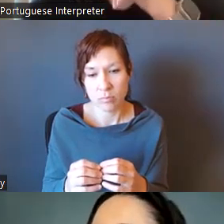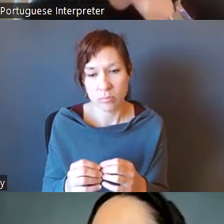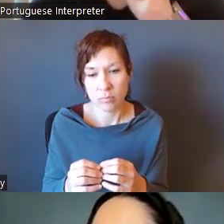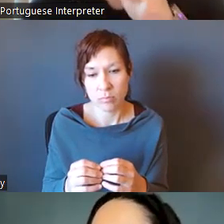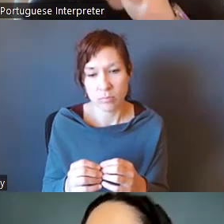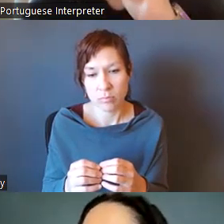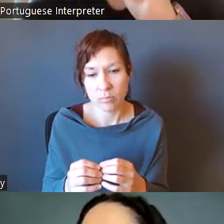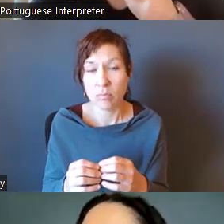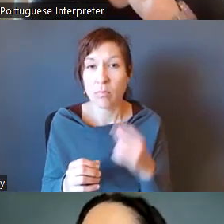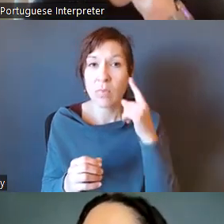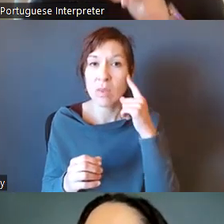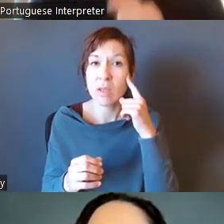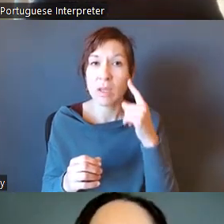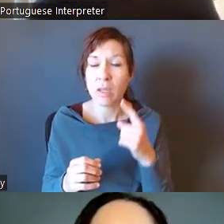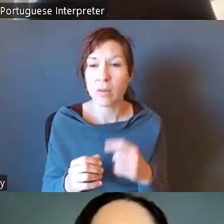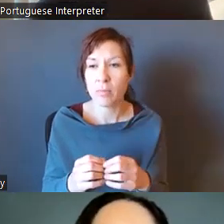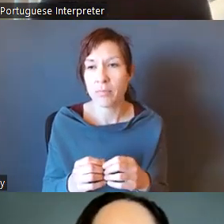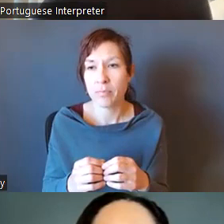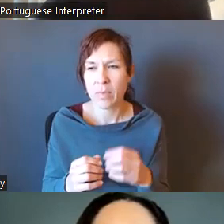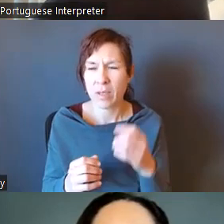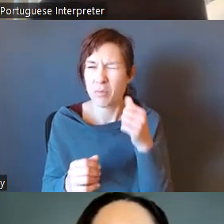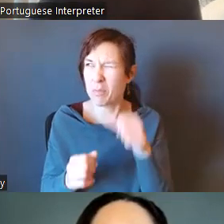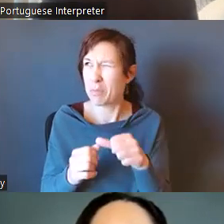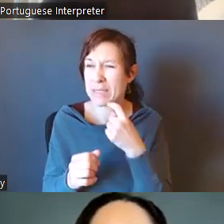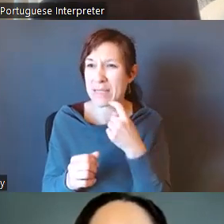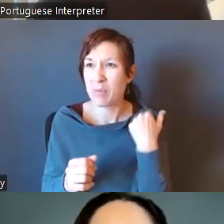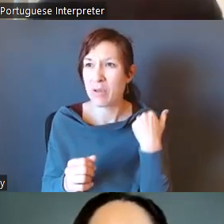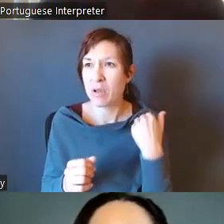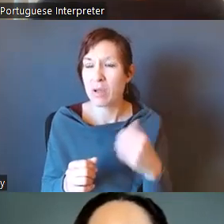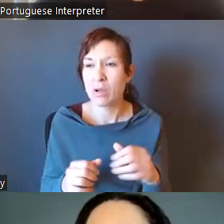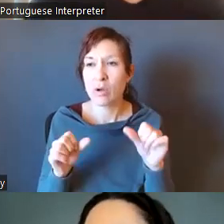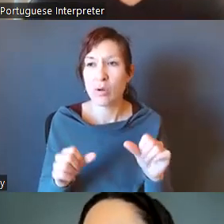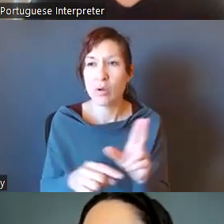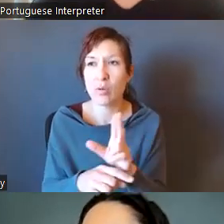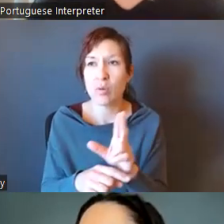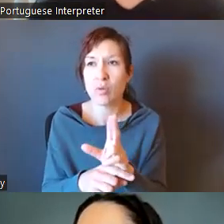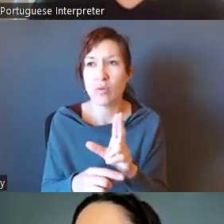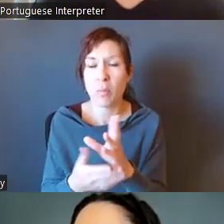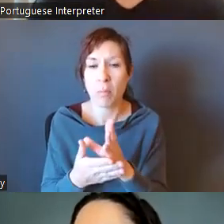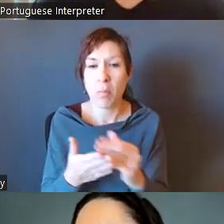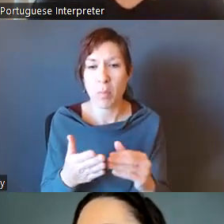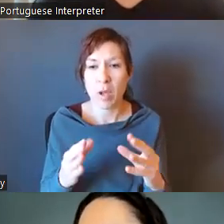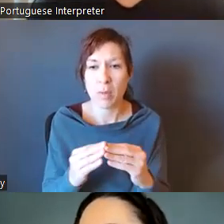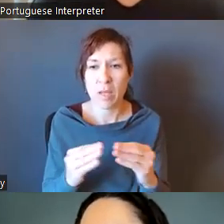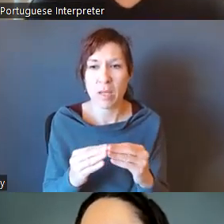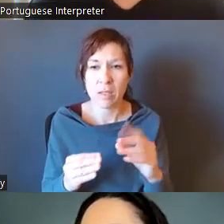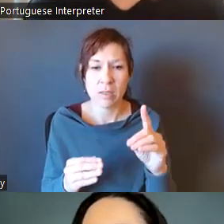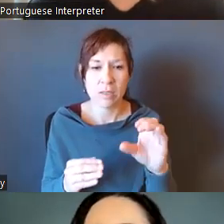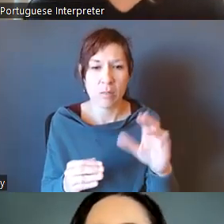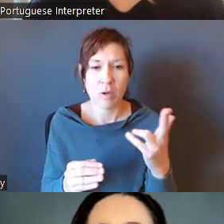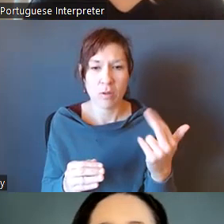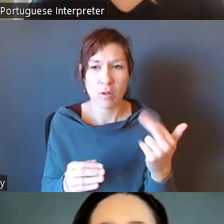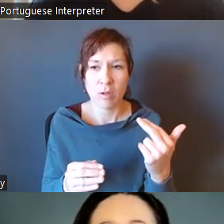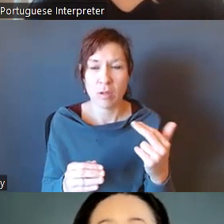saying was that could we use part of the meeting on the 13th to also